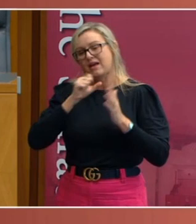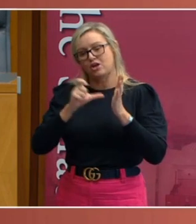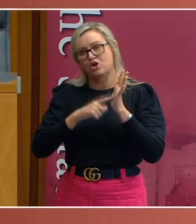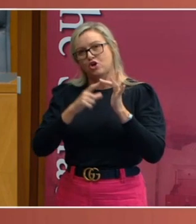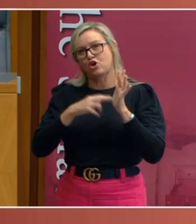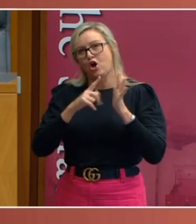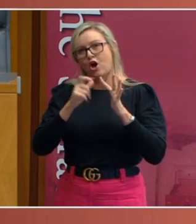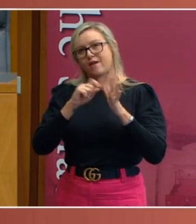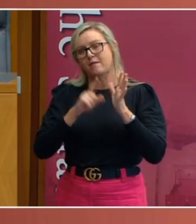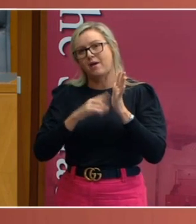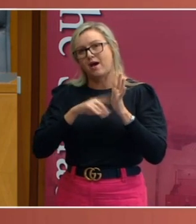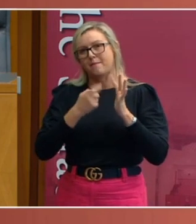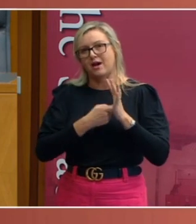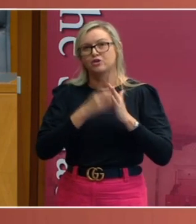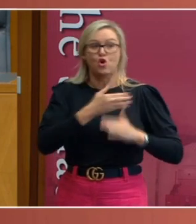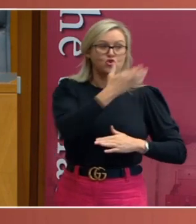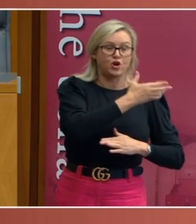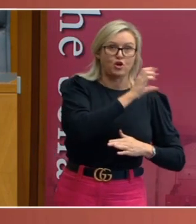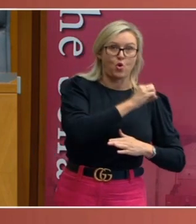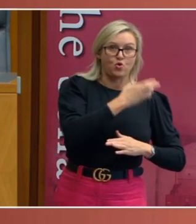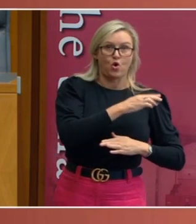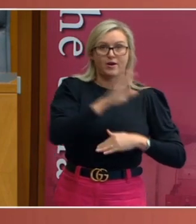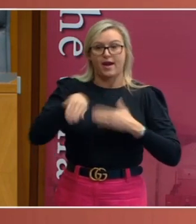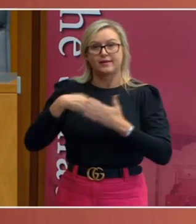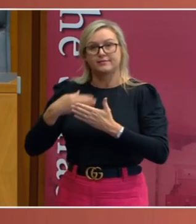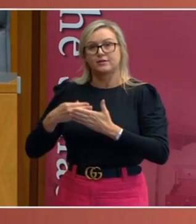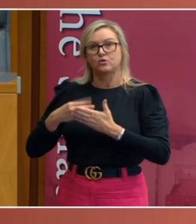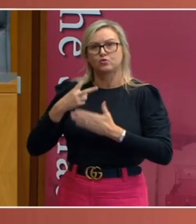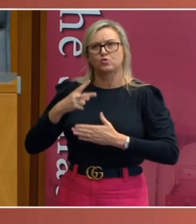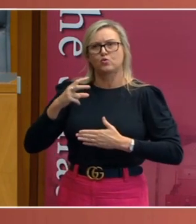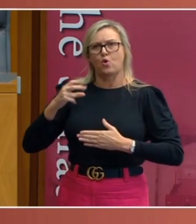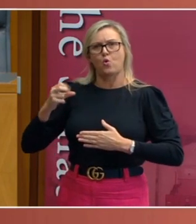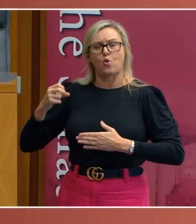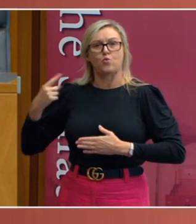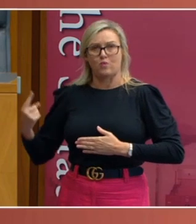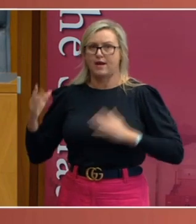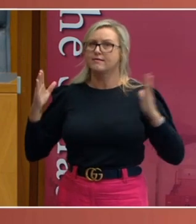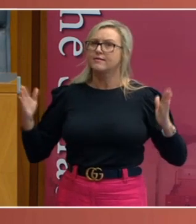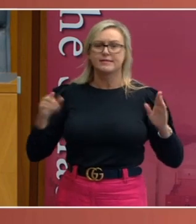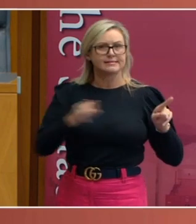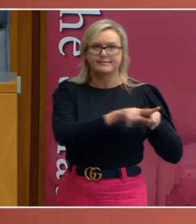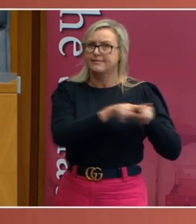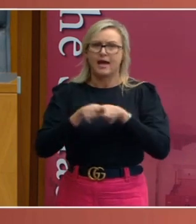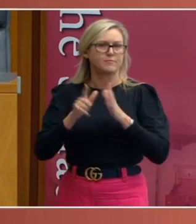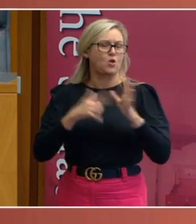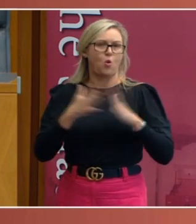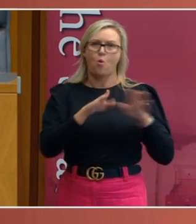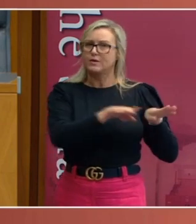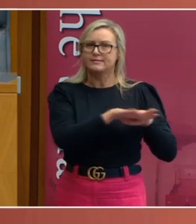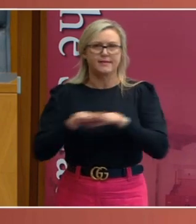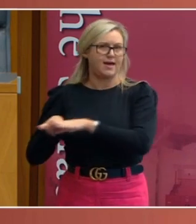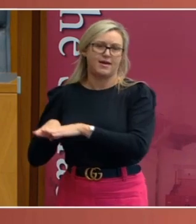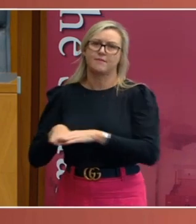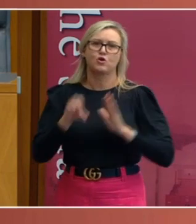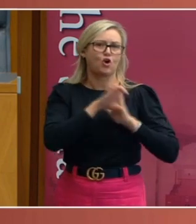all the way up to 2021. Okay. So, as a consequence